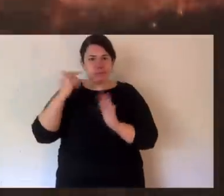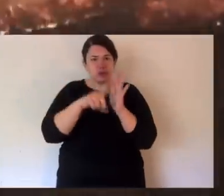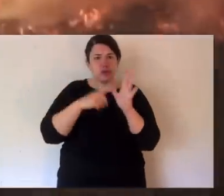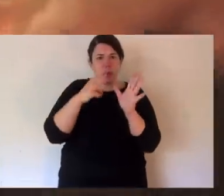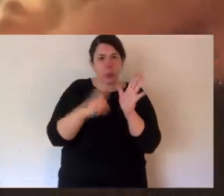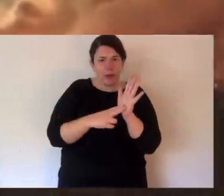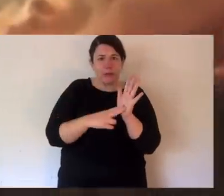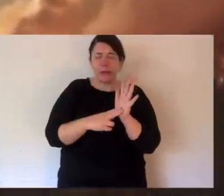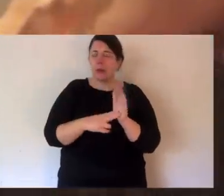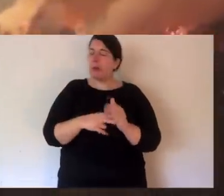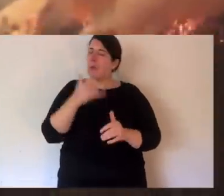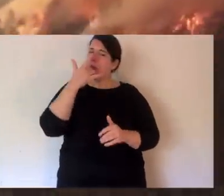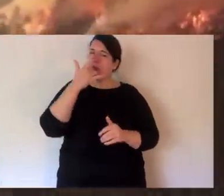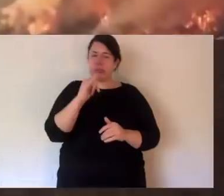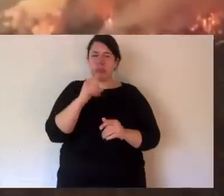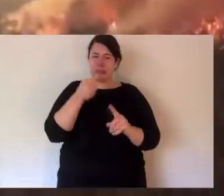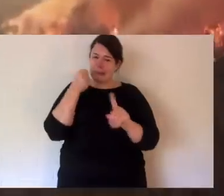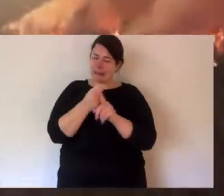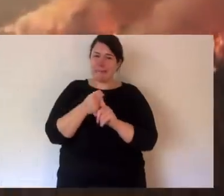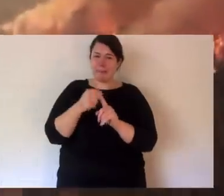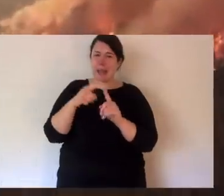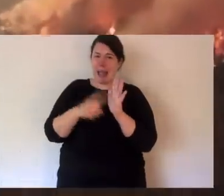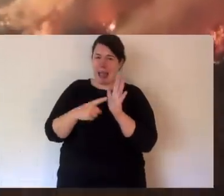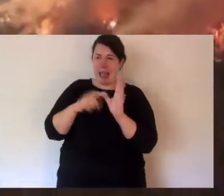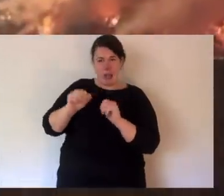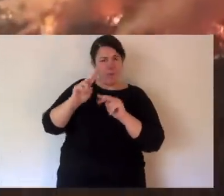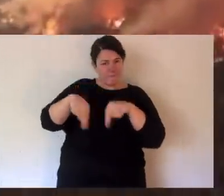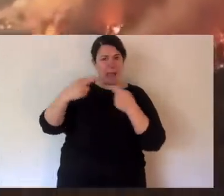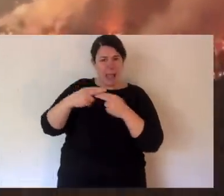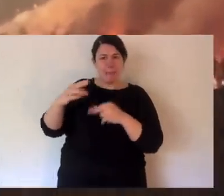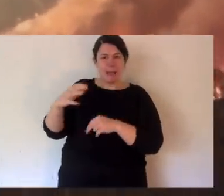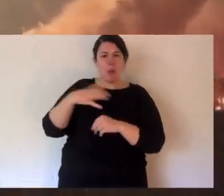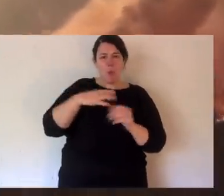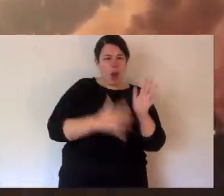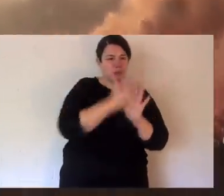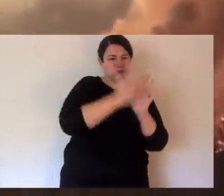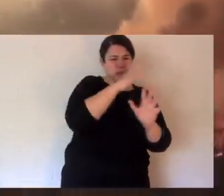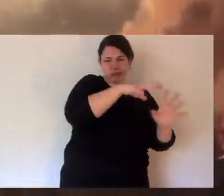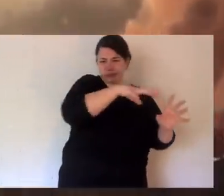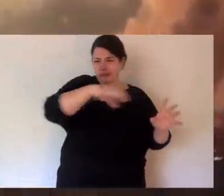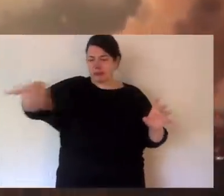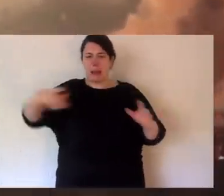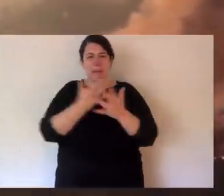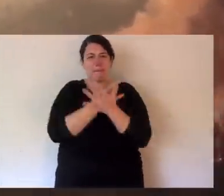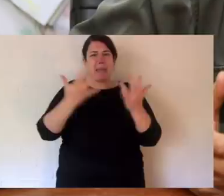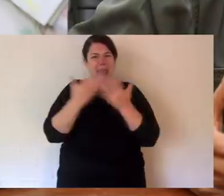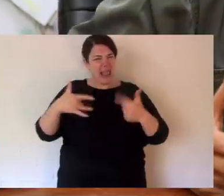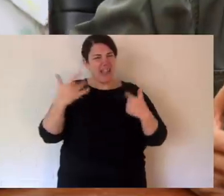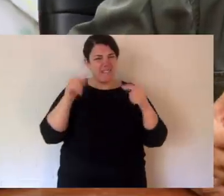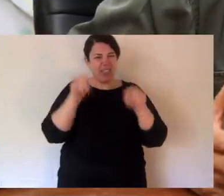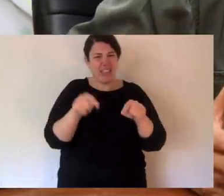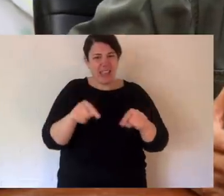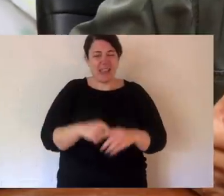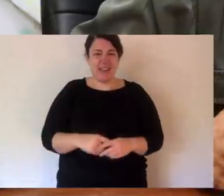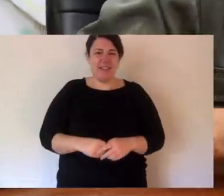Australia early this year, really impacted Rufus Bed-Oms. They live along the Great Eastern Ranges, along the Great Dividing Range, where the fire-affected